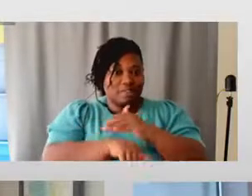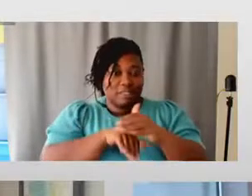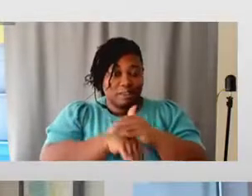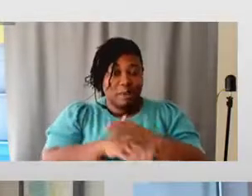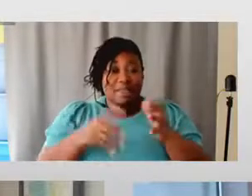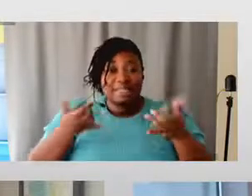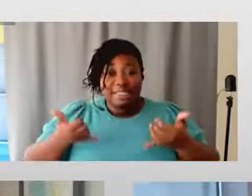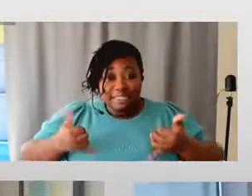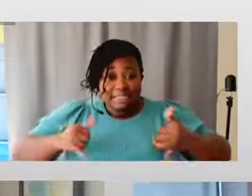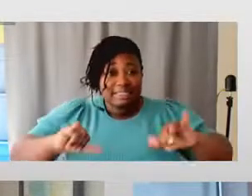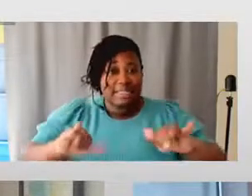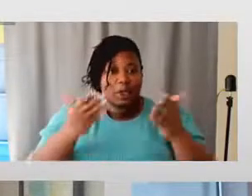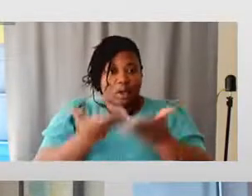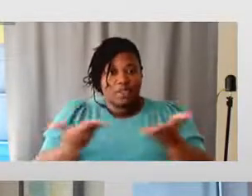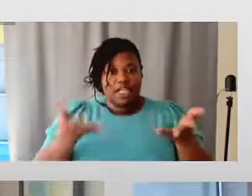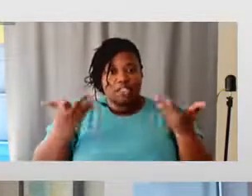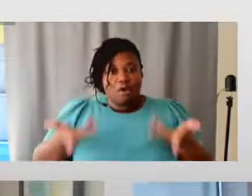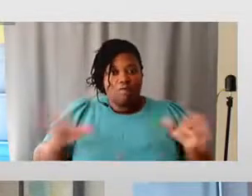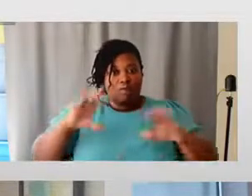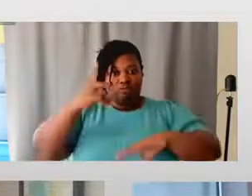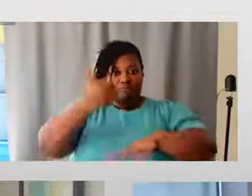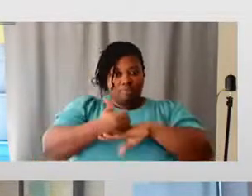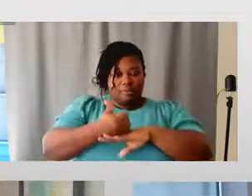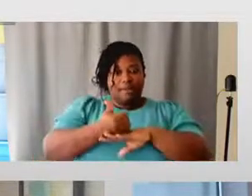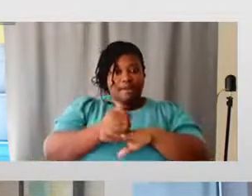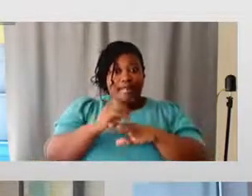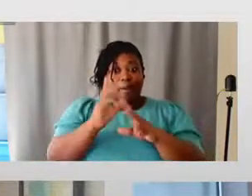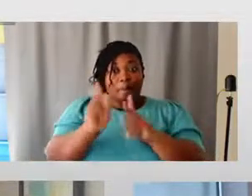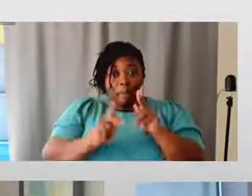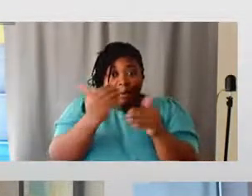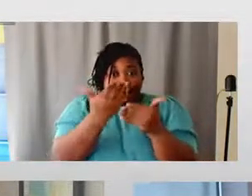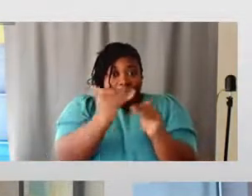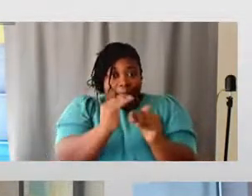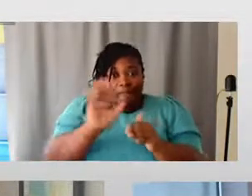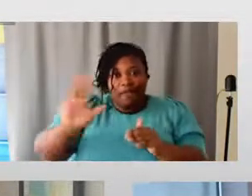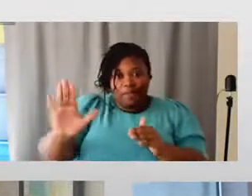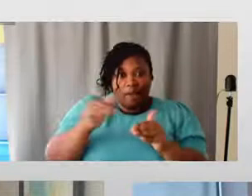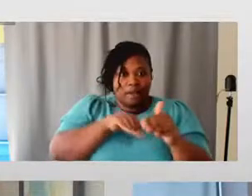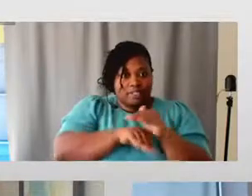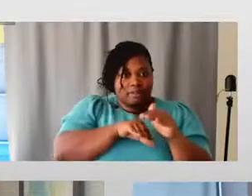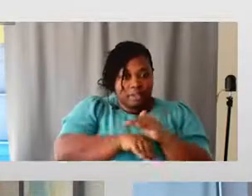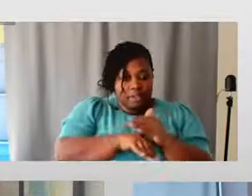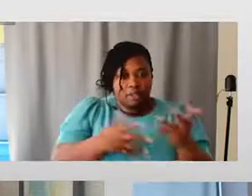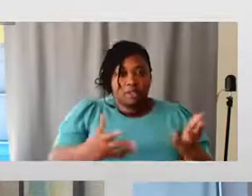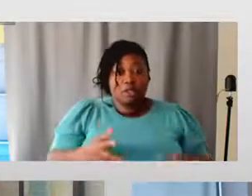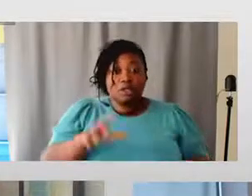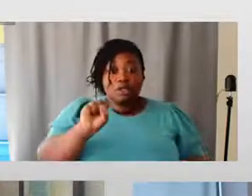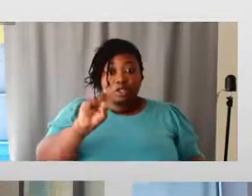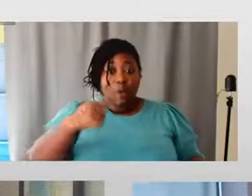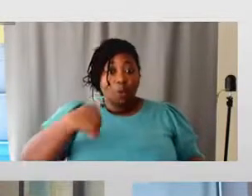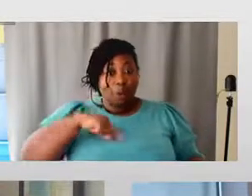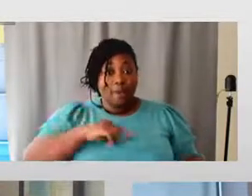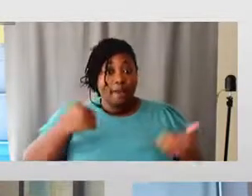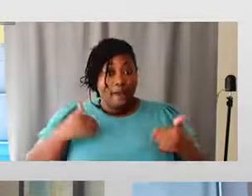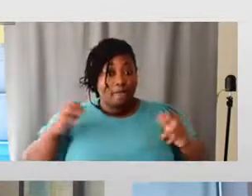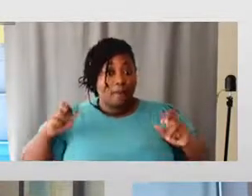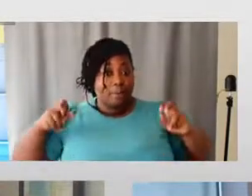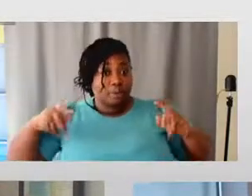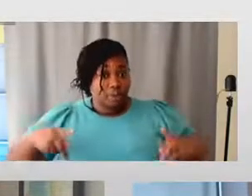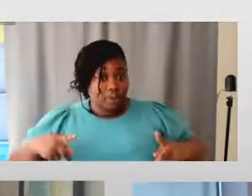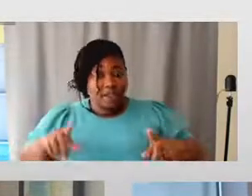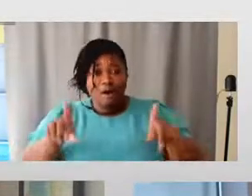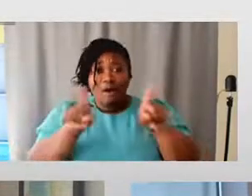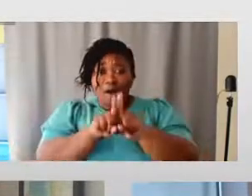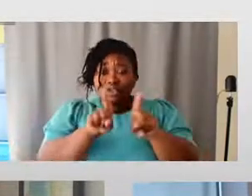people's participation. And so then in STEM, we do have an opportunity and I say an obligation to then